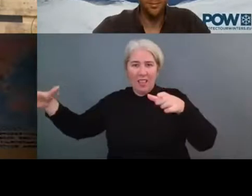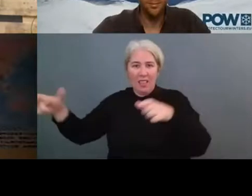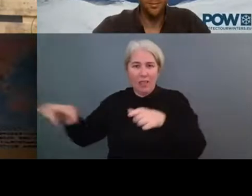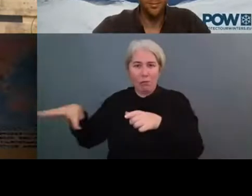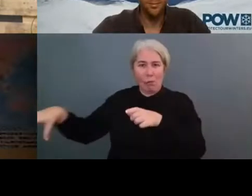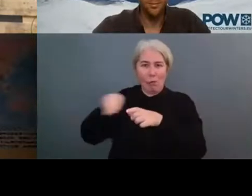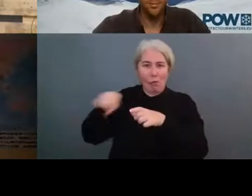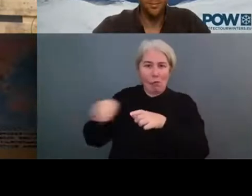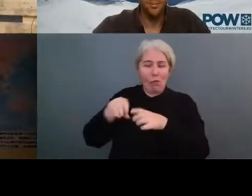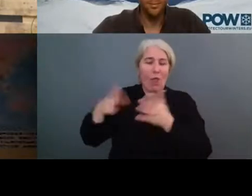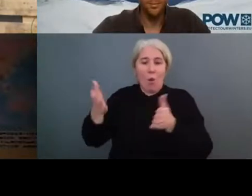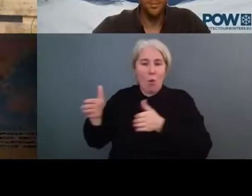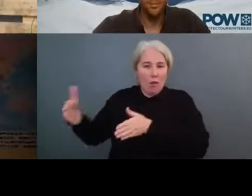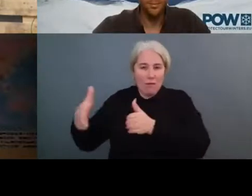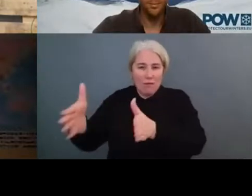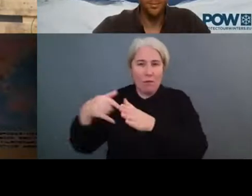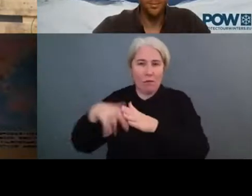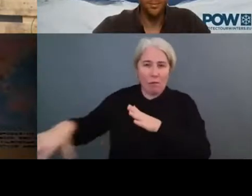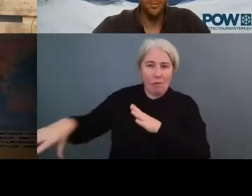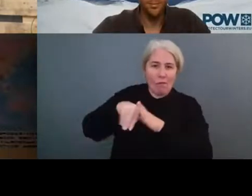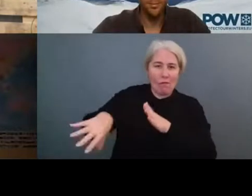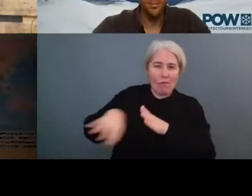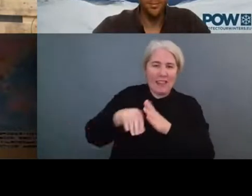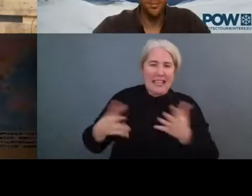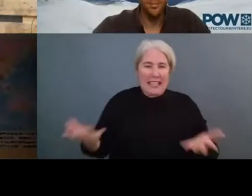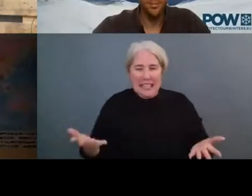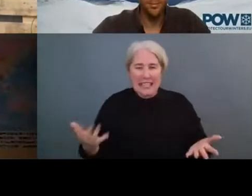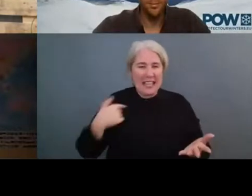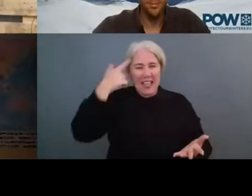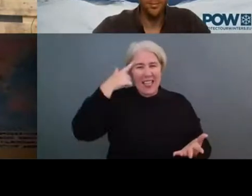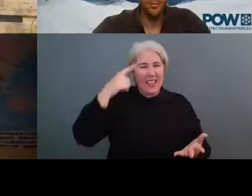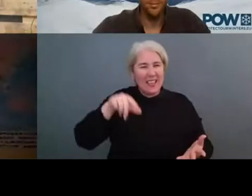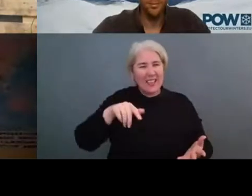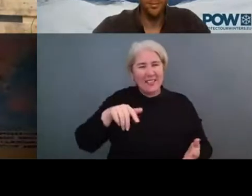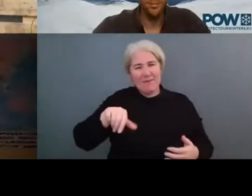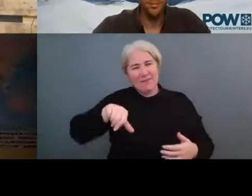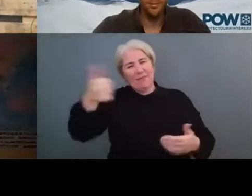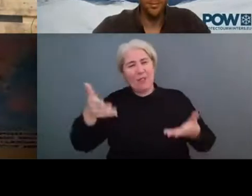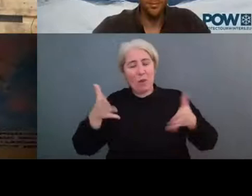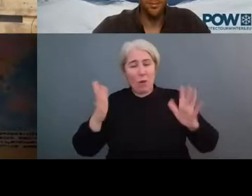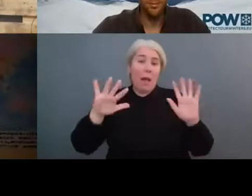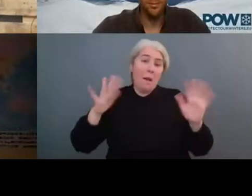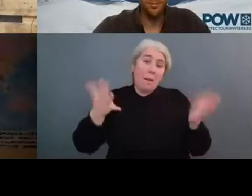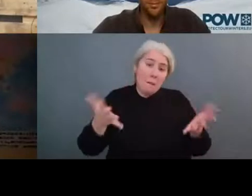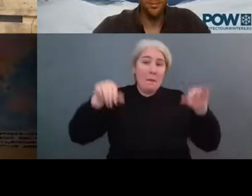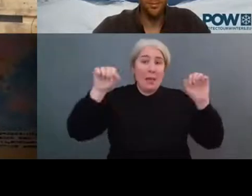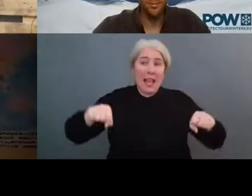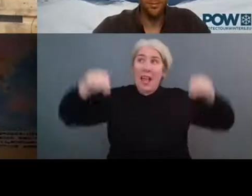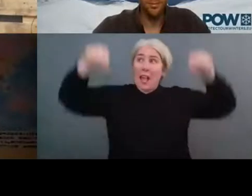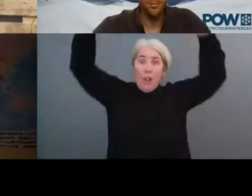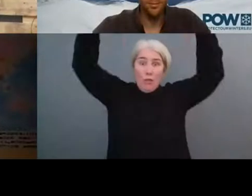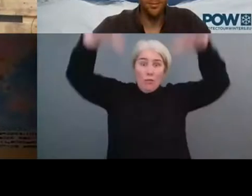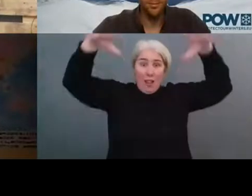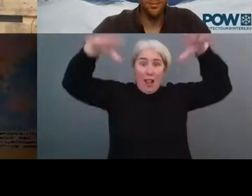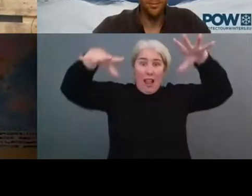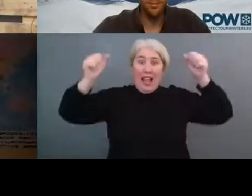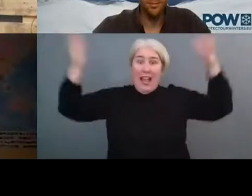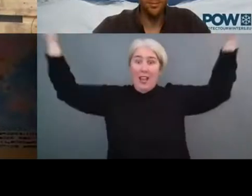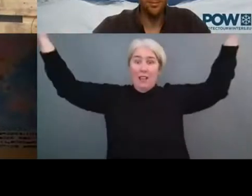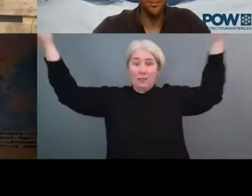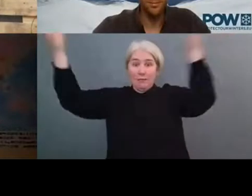using of a better use of rainwater, et cetera, et cetera. That's it from me for now.